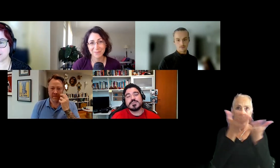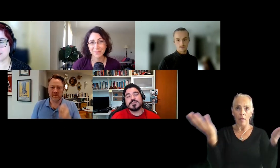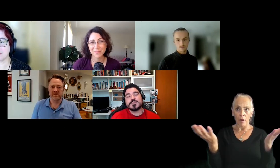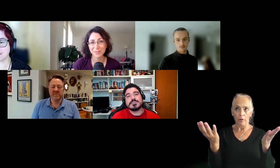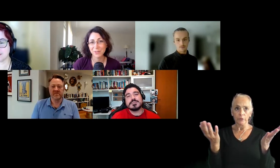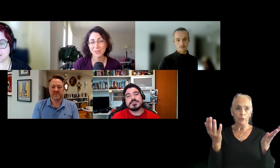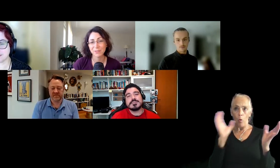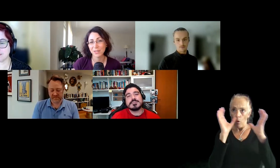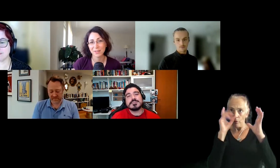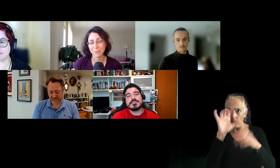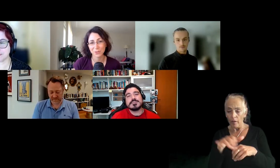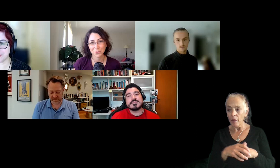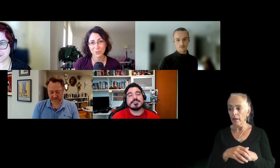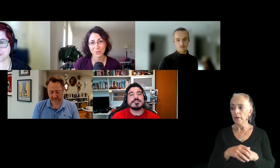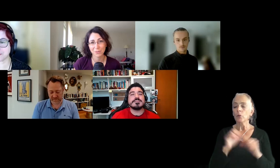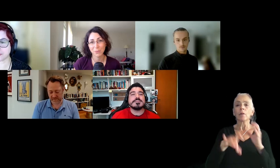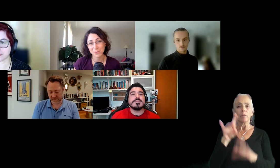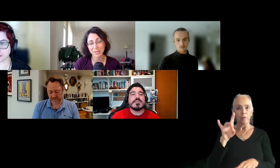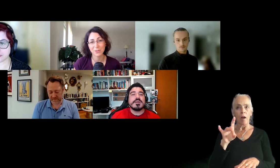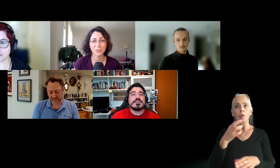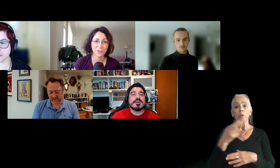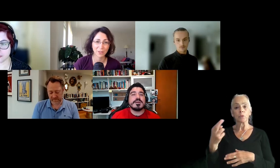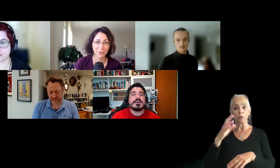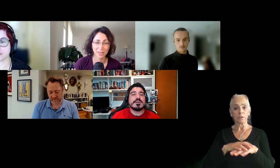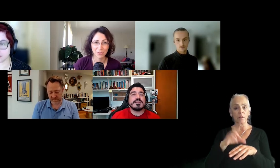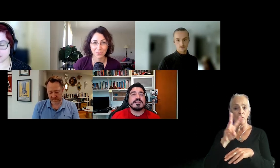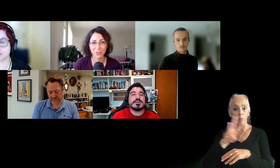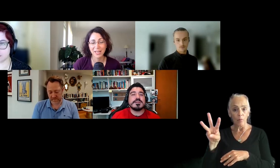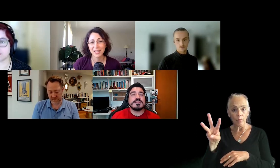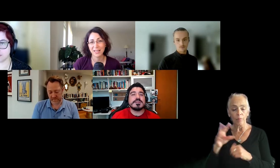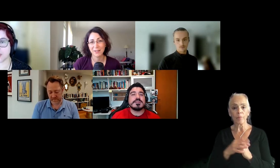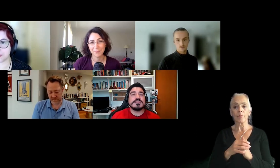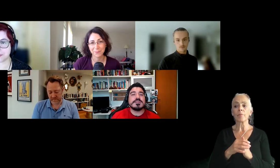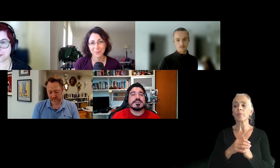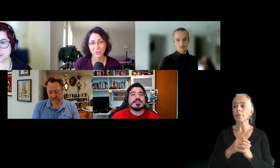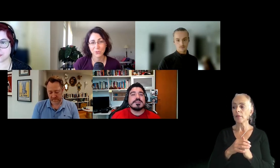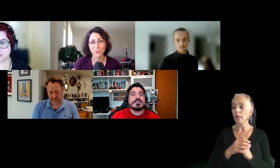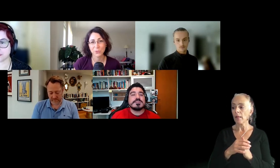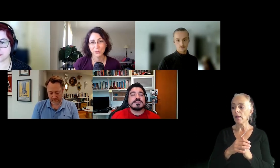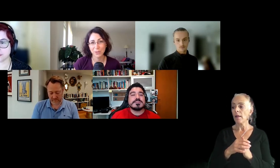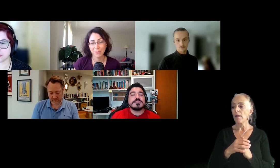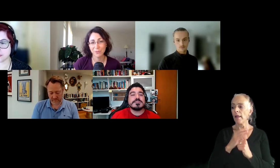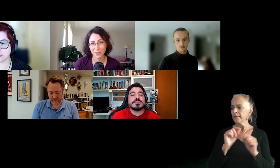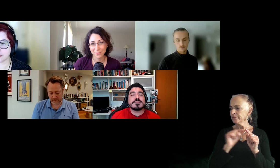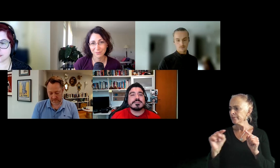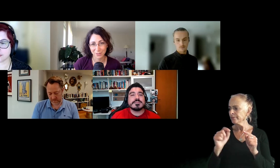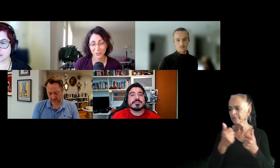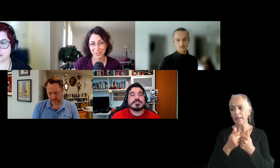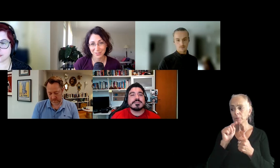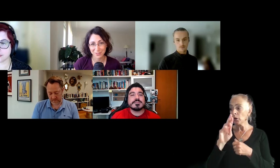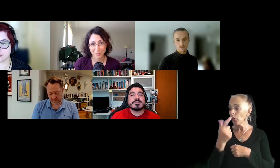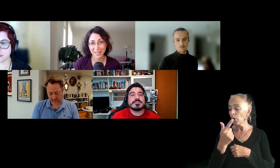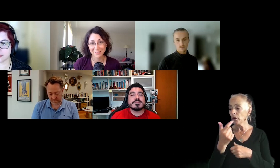Um, you can find, there's some resources on my website, but also on the ethicalgames.org, um, to help, um,